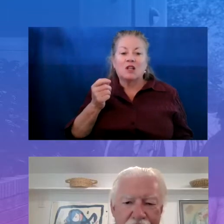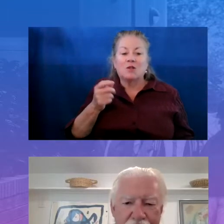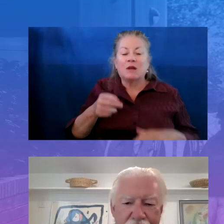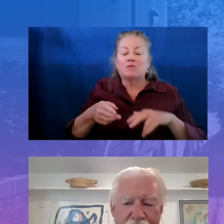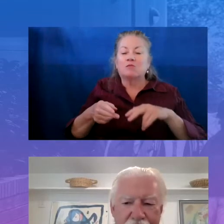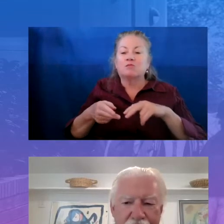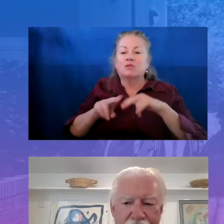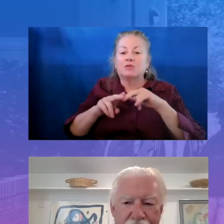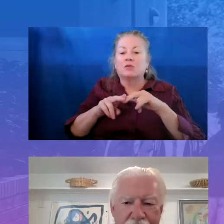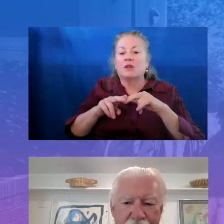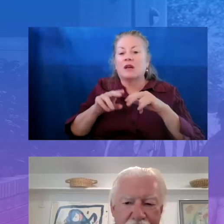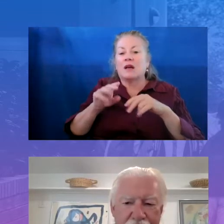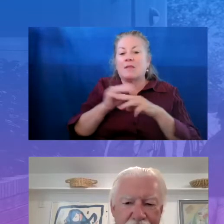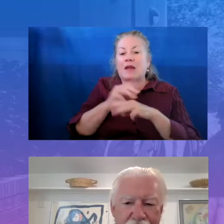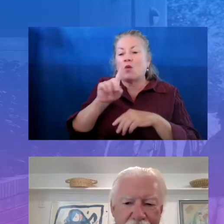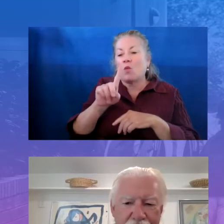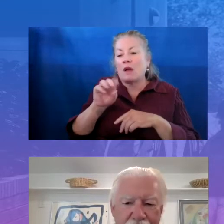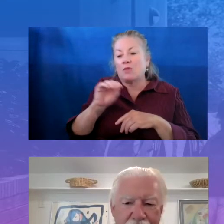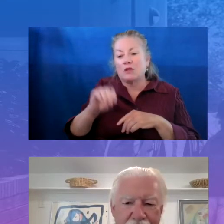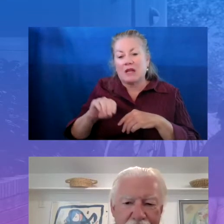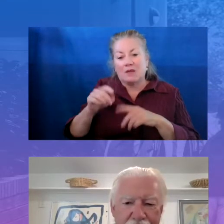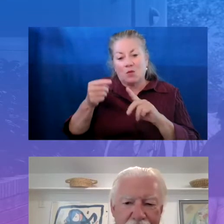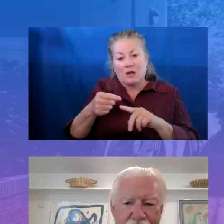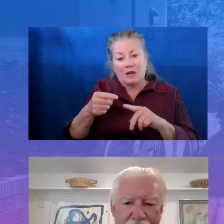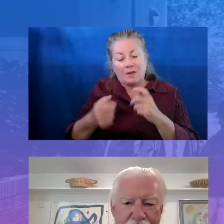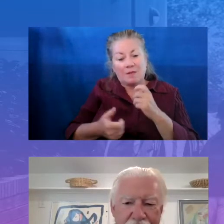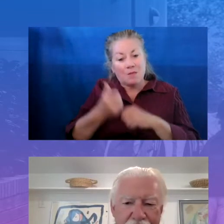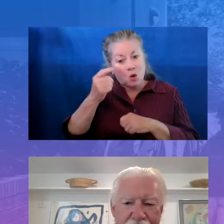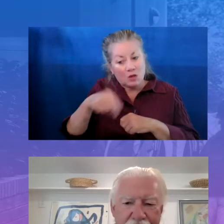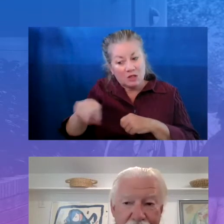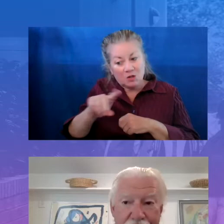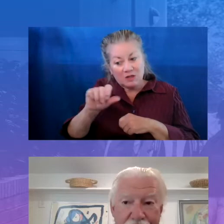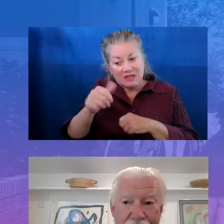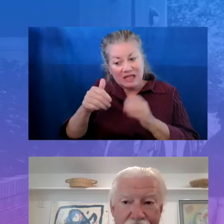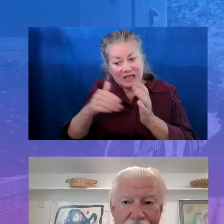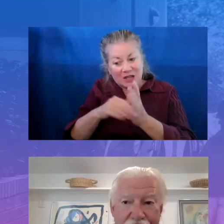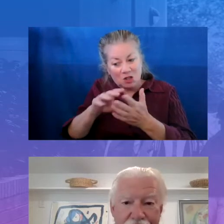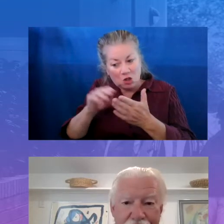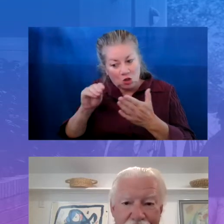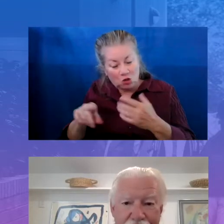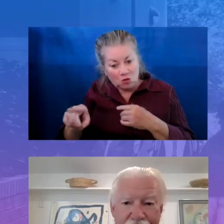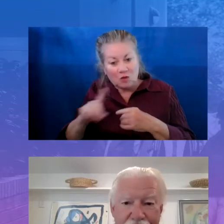Given that most of those 10,000 learners were actually pretty significantly